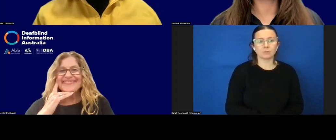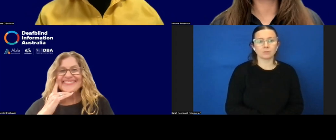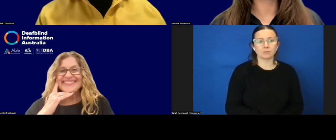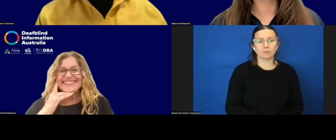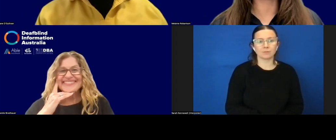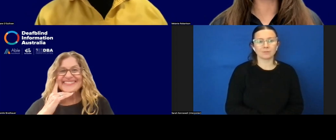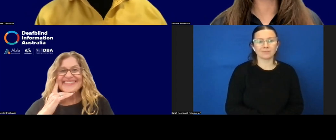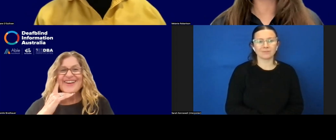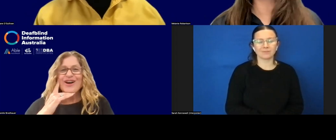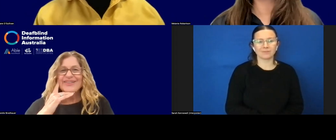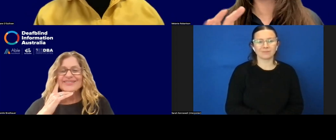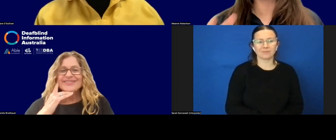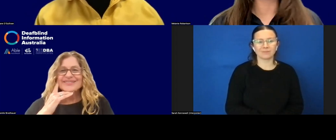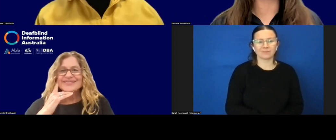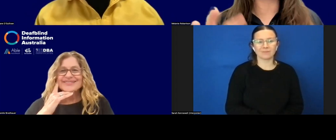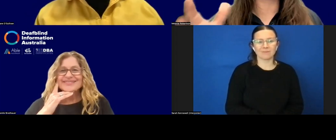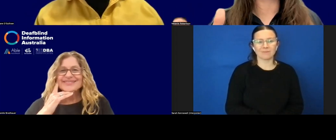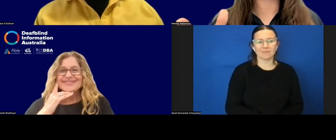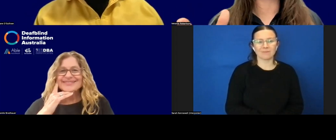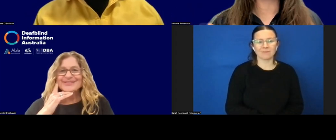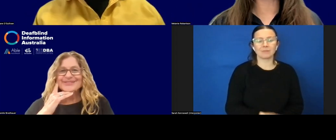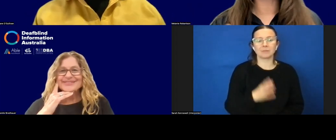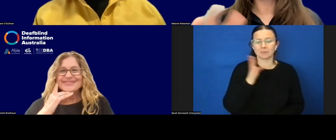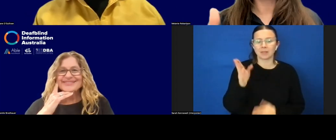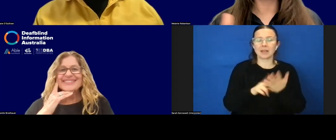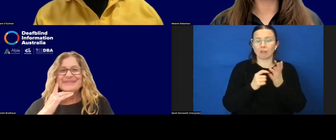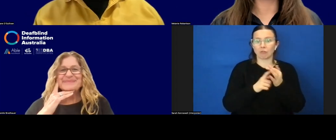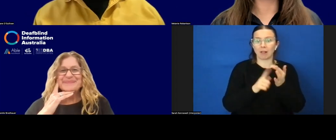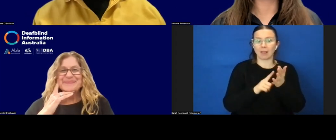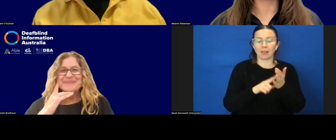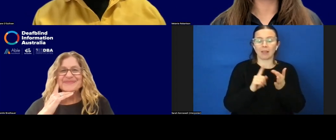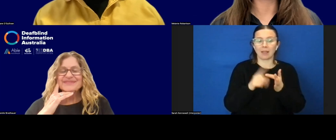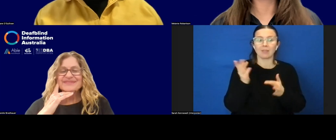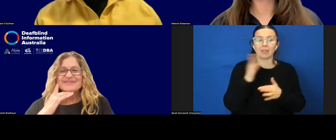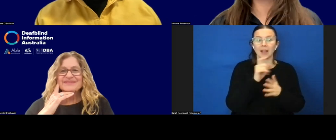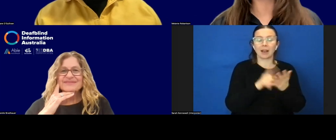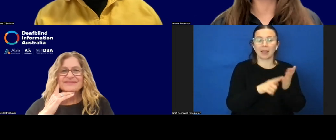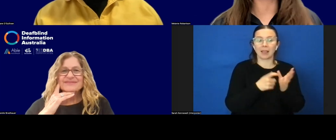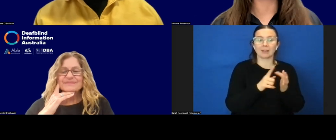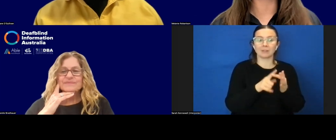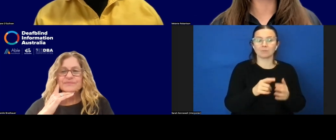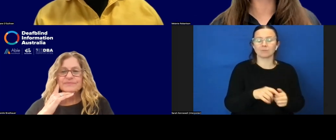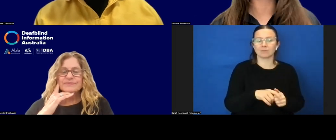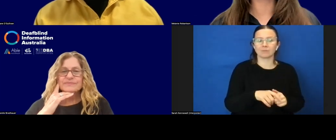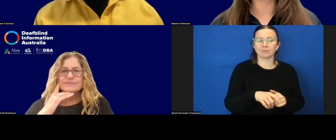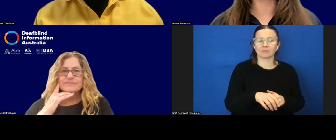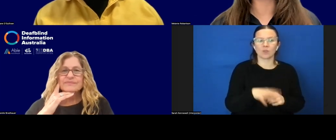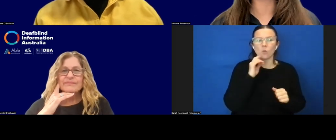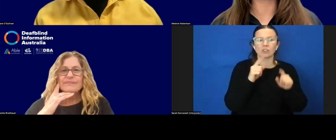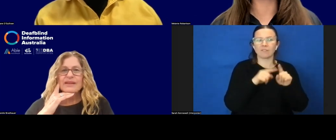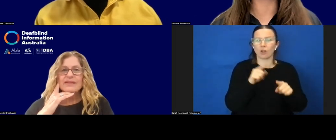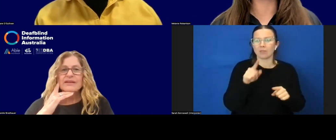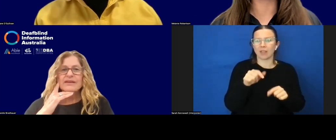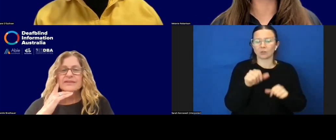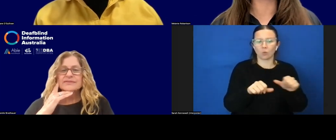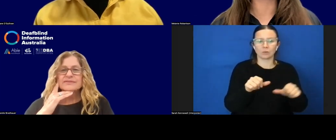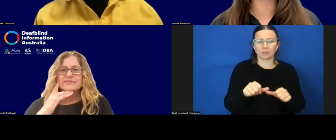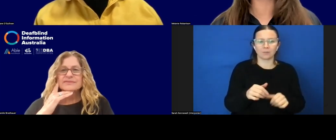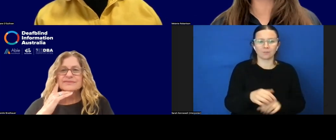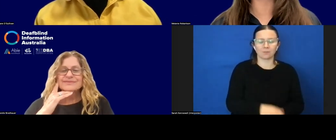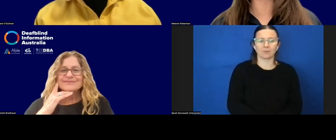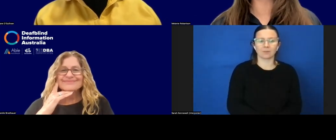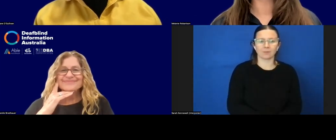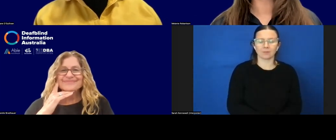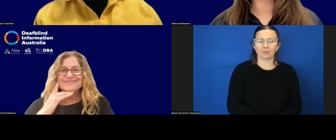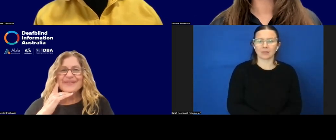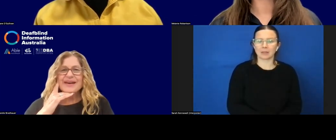Yep. So maybe I'll go Narelle and Claire, and we'll just take that order. Yep. Unless you want to pass the